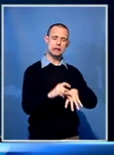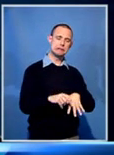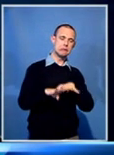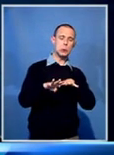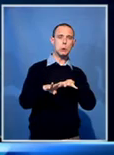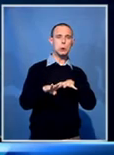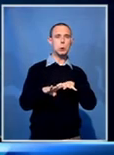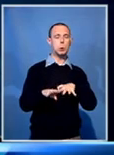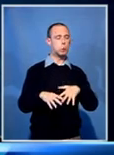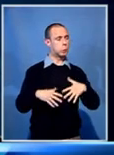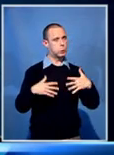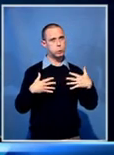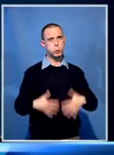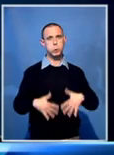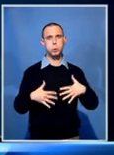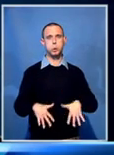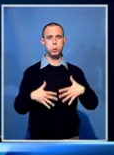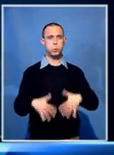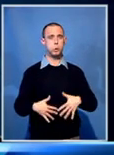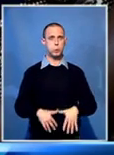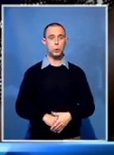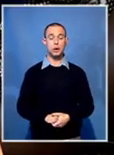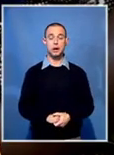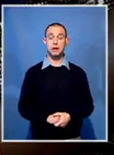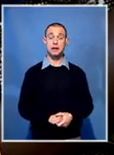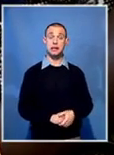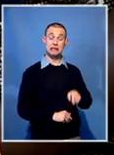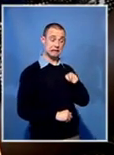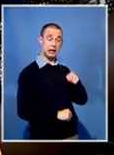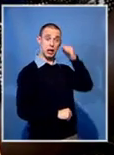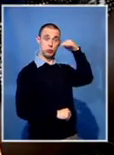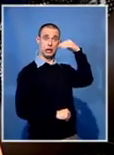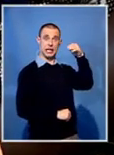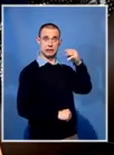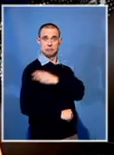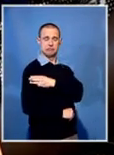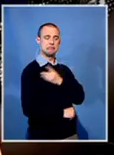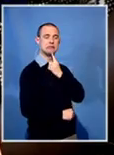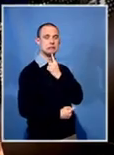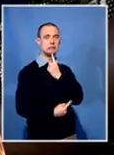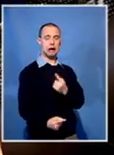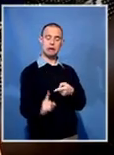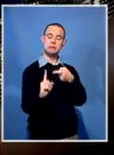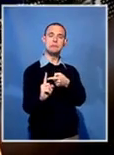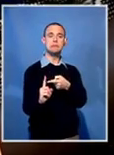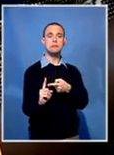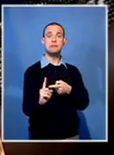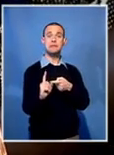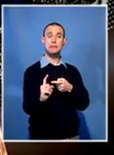dragging on the ground. Gamlana described how despite his injuries,